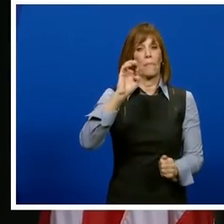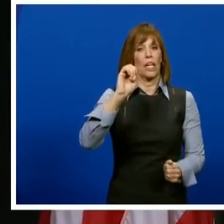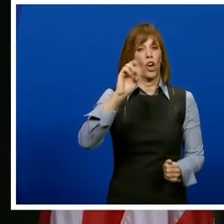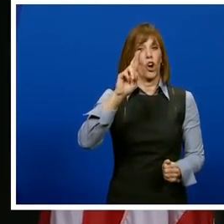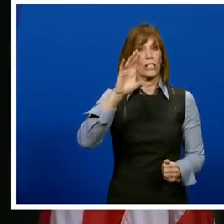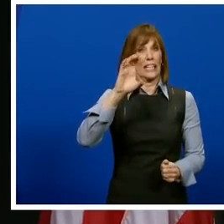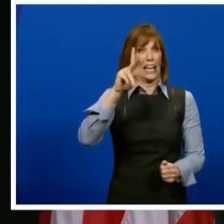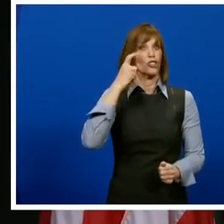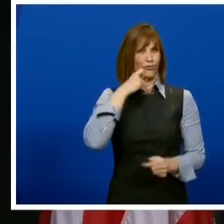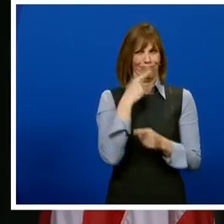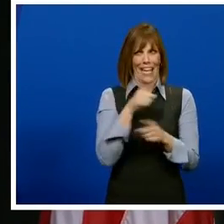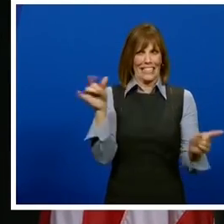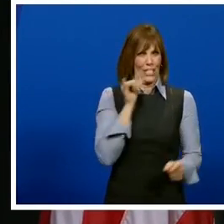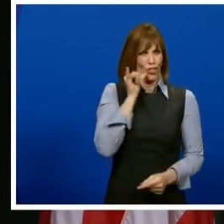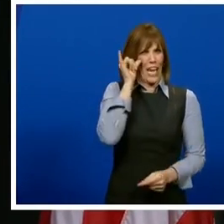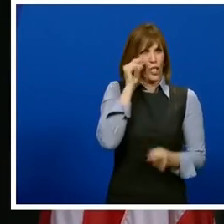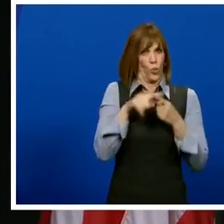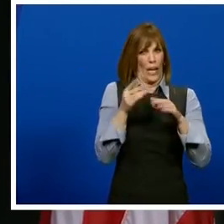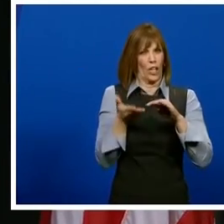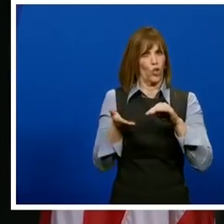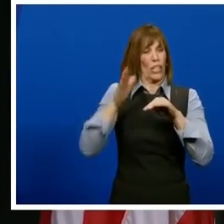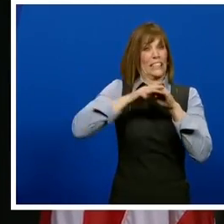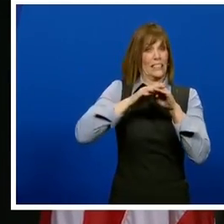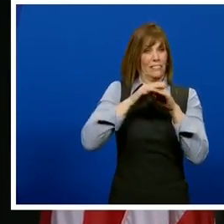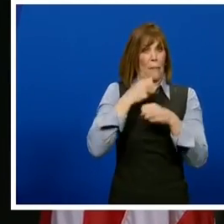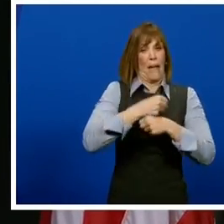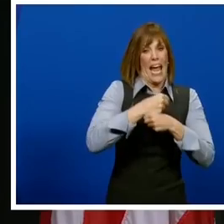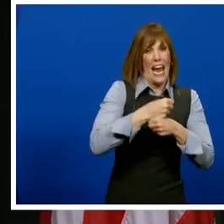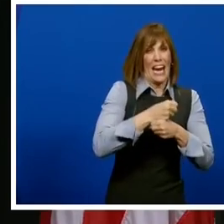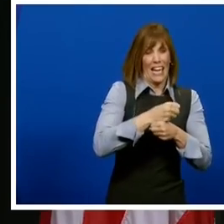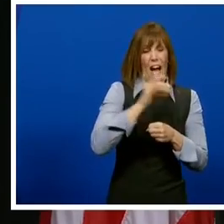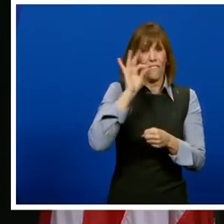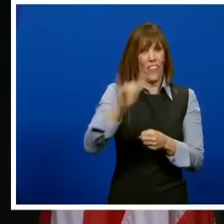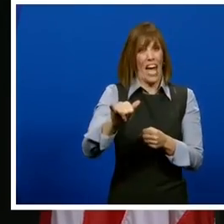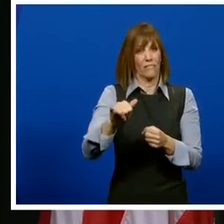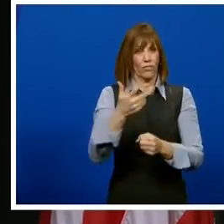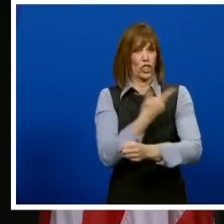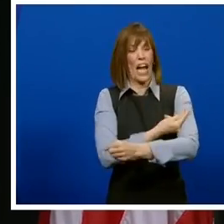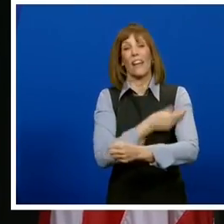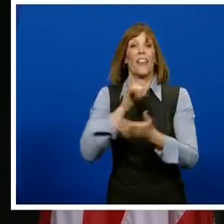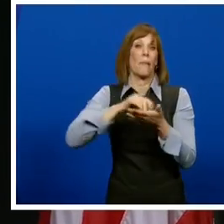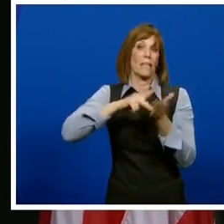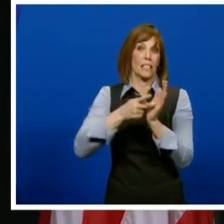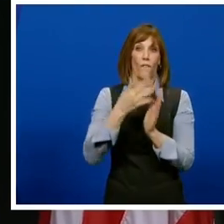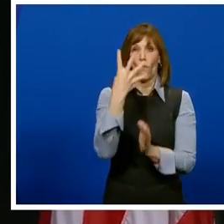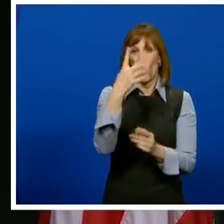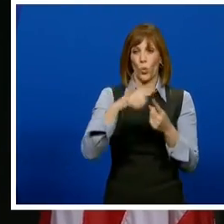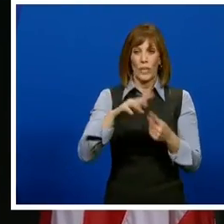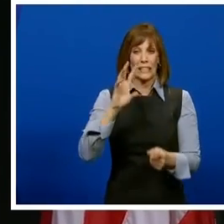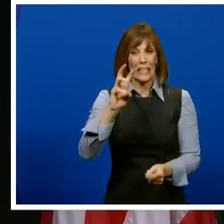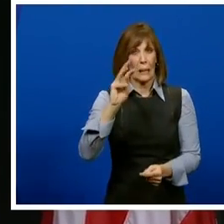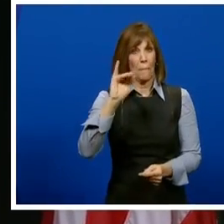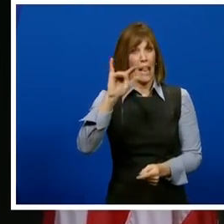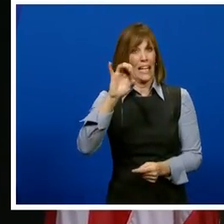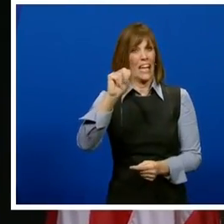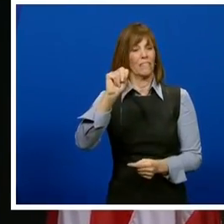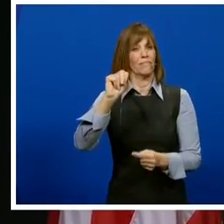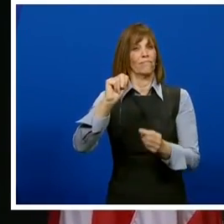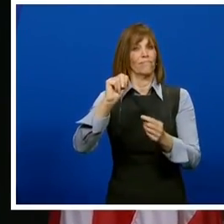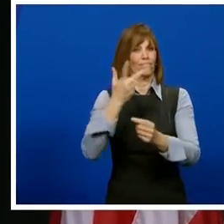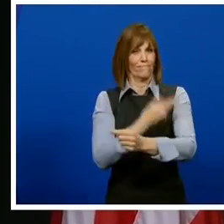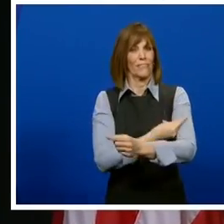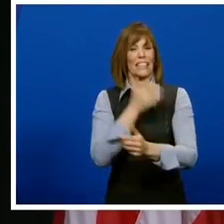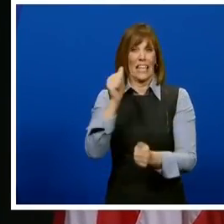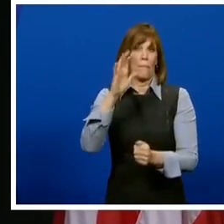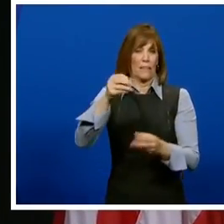was announced just yesterday to increase production of the vaccine, it's projected that four to six million total doses could be